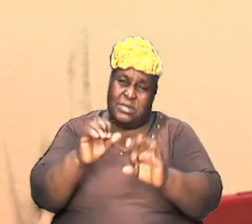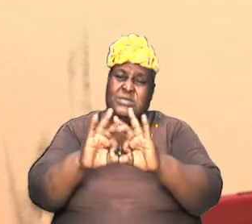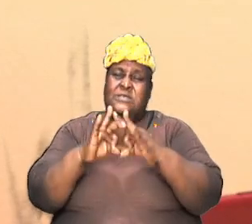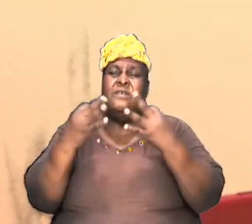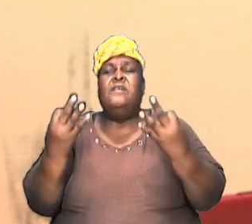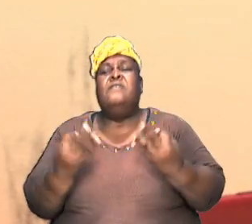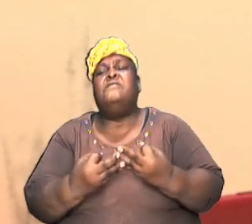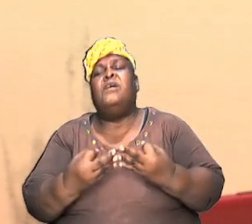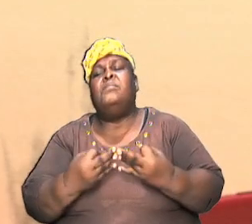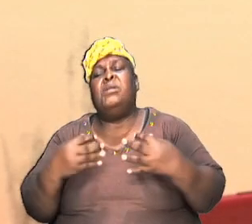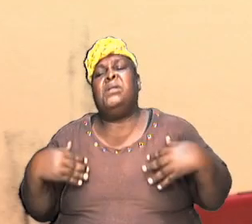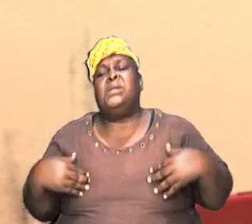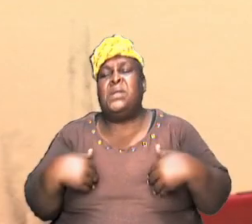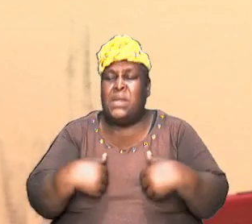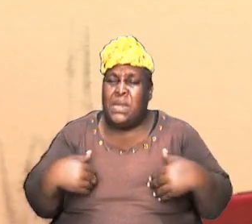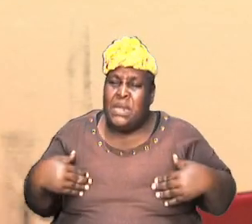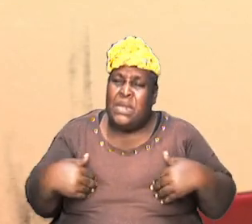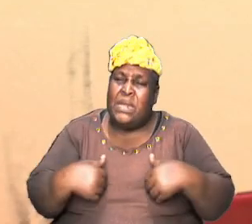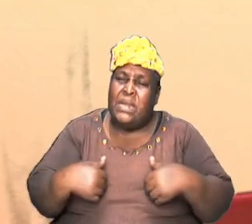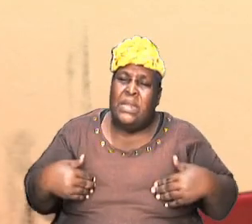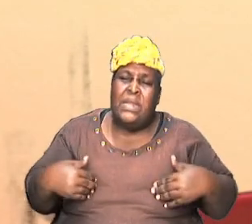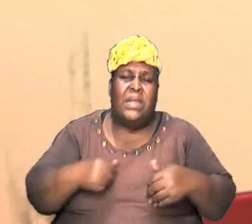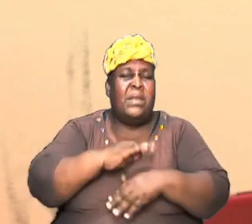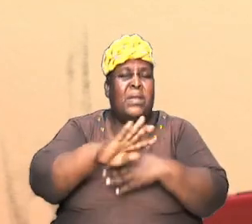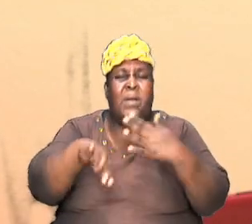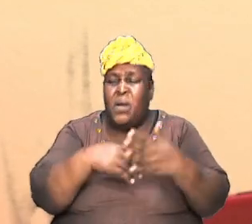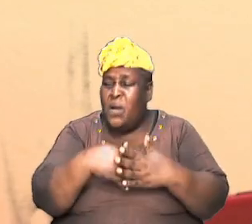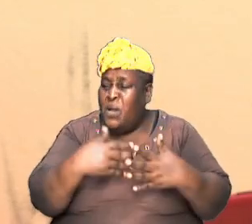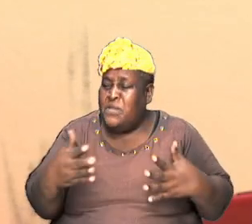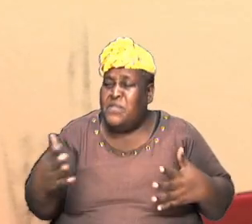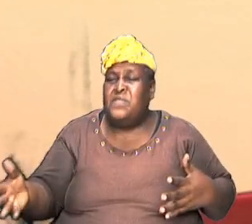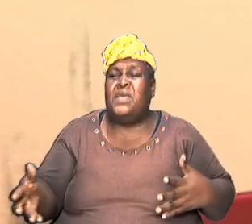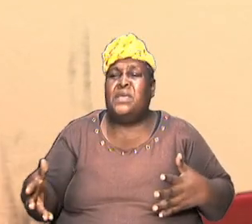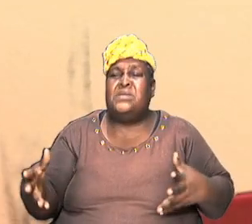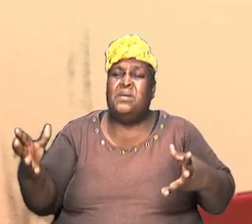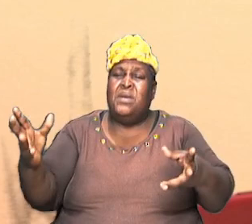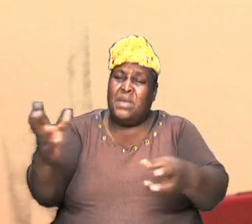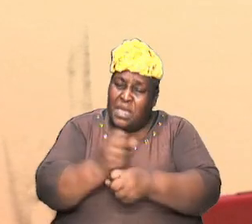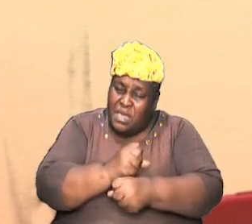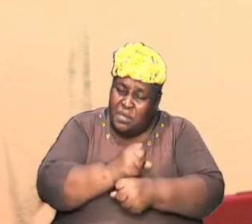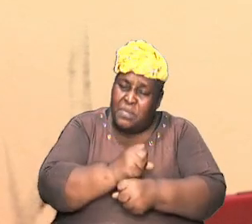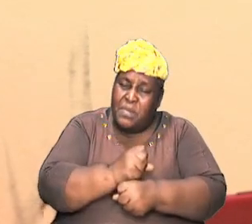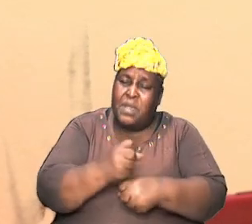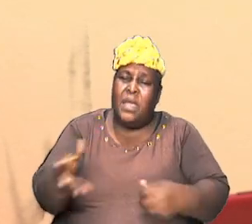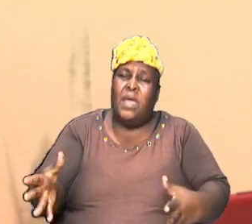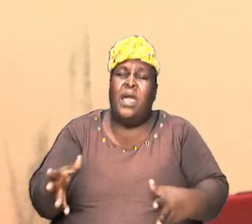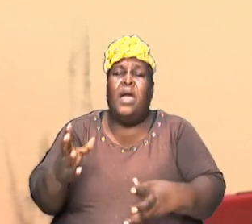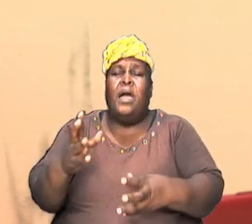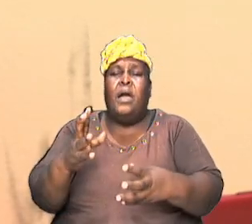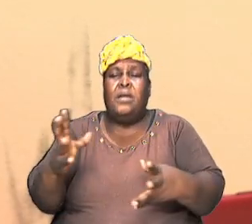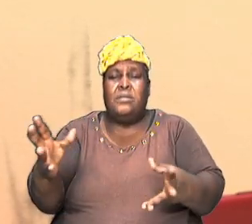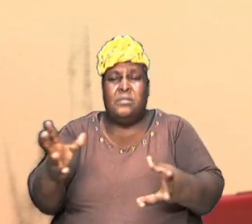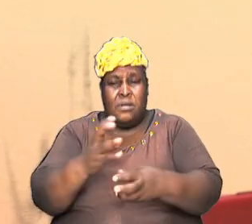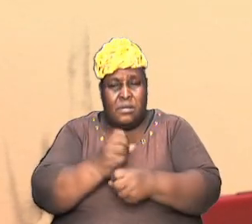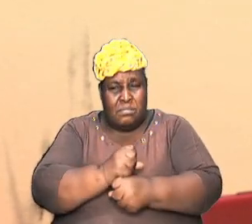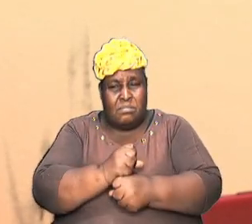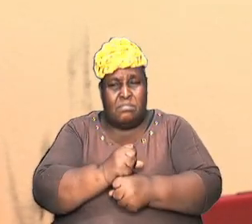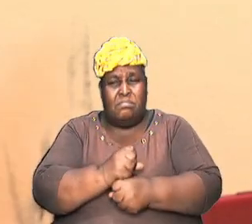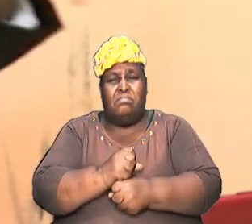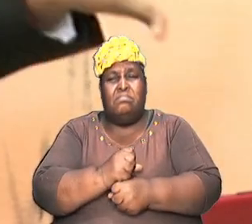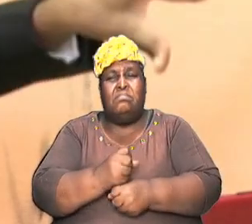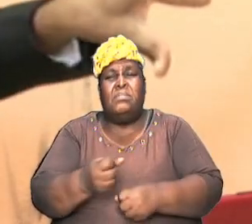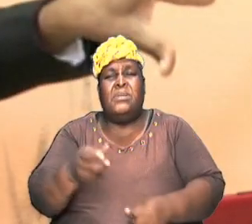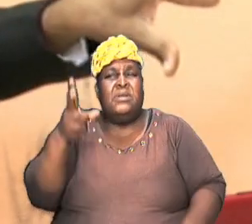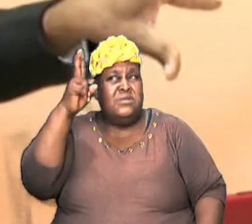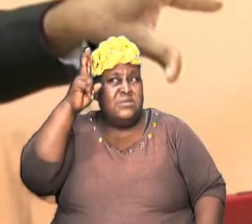and took back the cattle and all that they are taking from them and got back his nephew Lot and